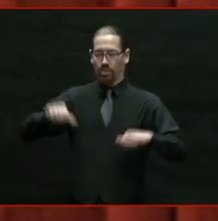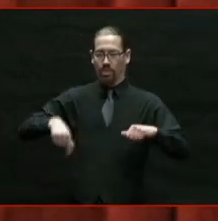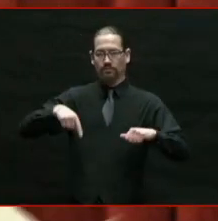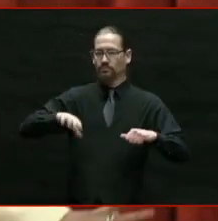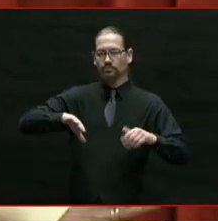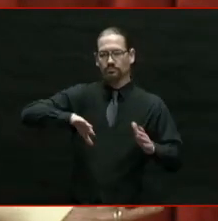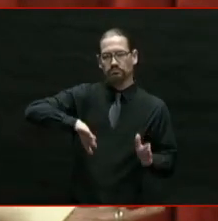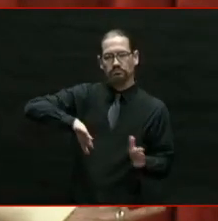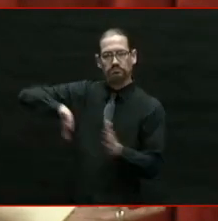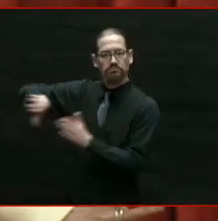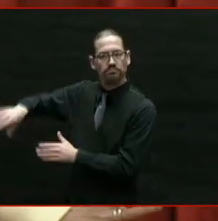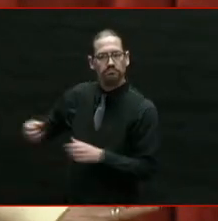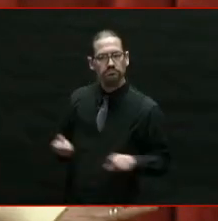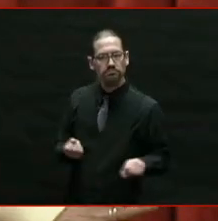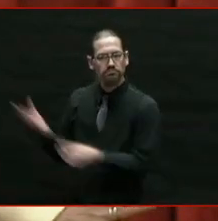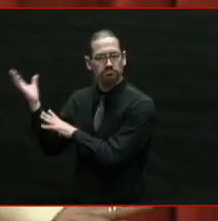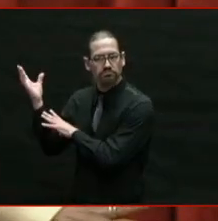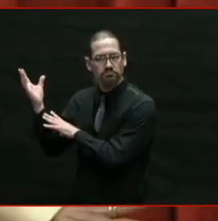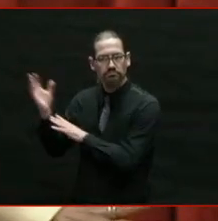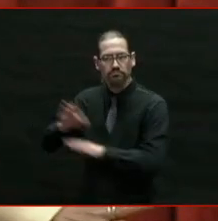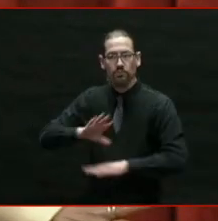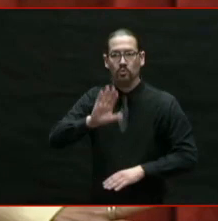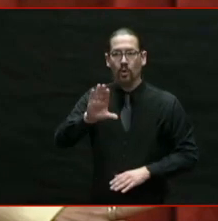I want you to push aside that fear